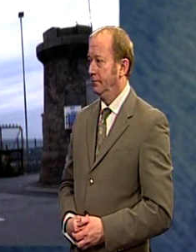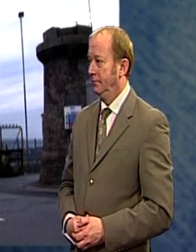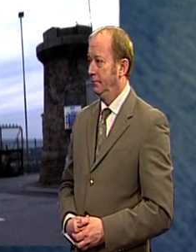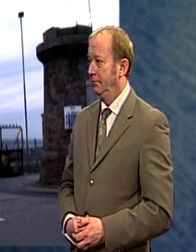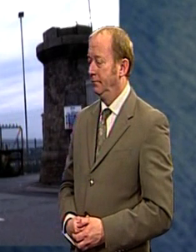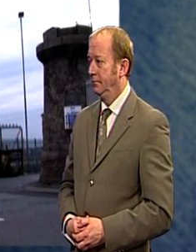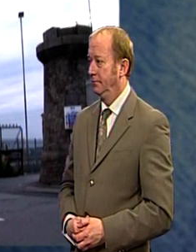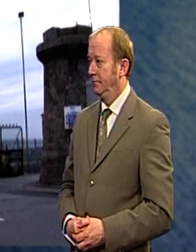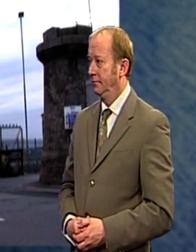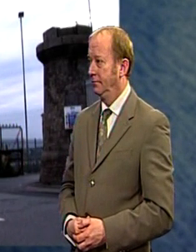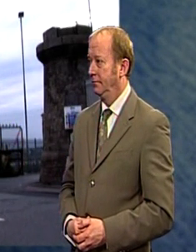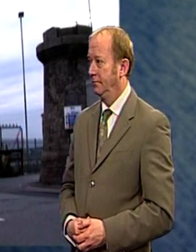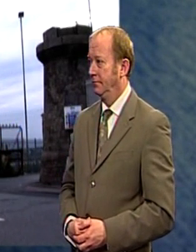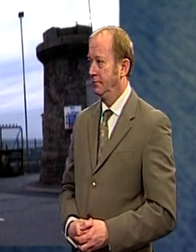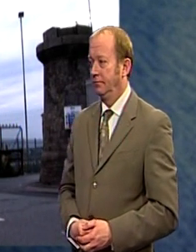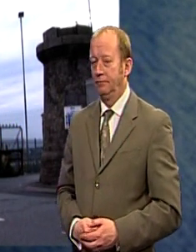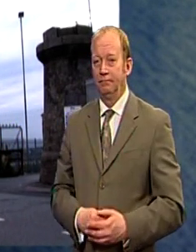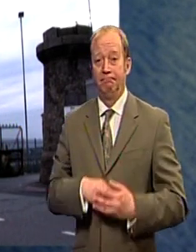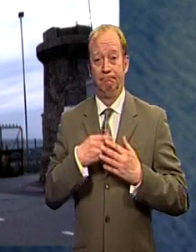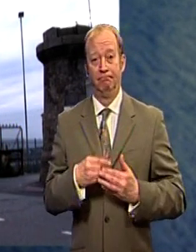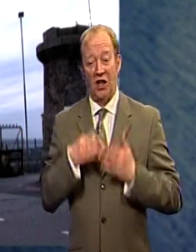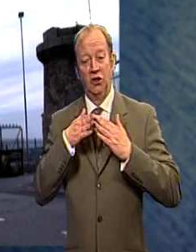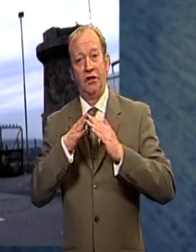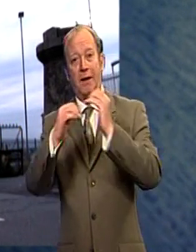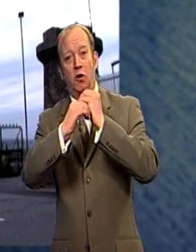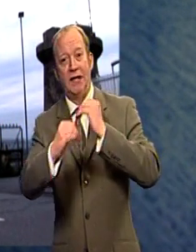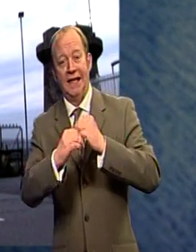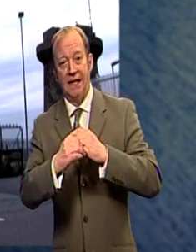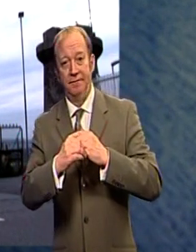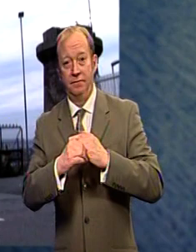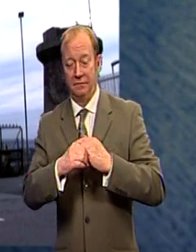Few here celebrate the invention of the shipping container.